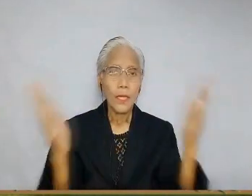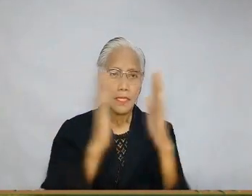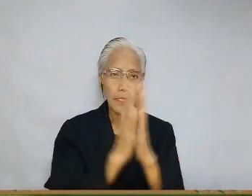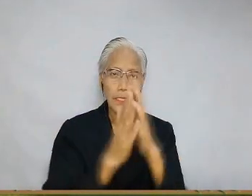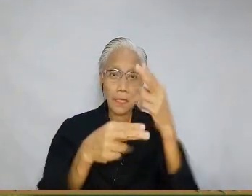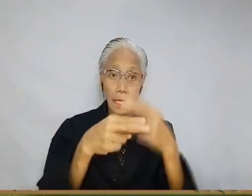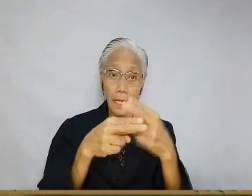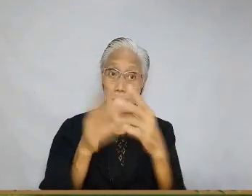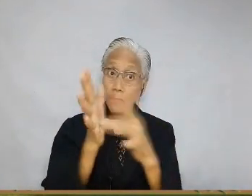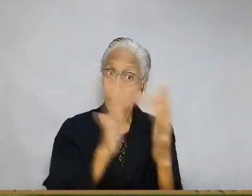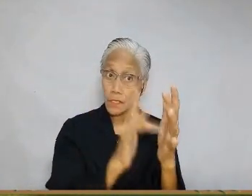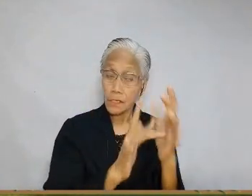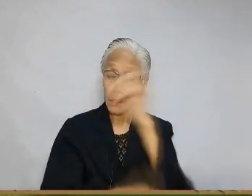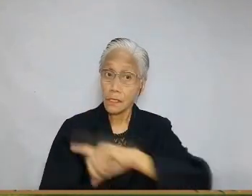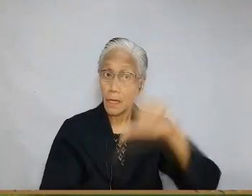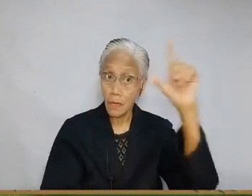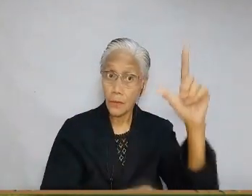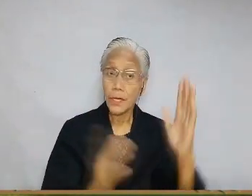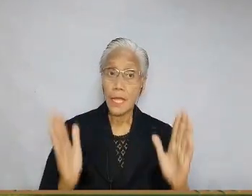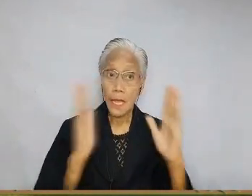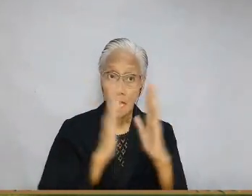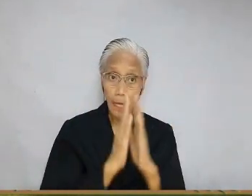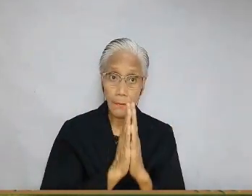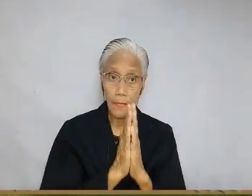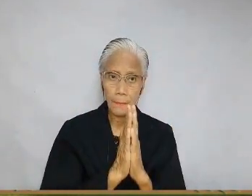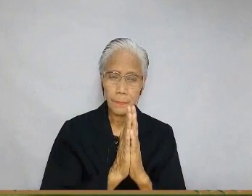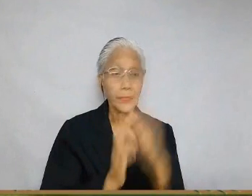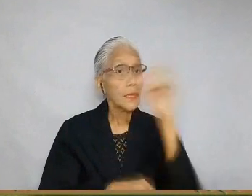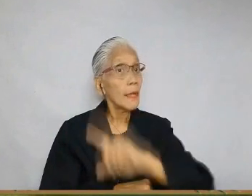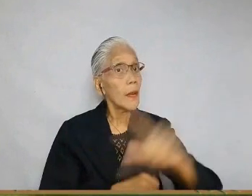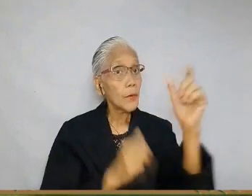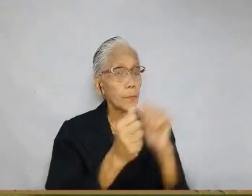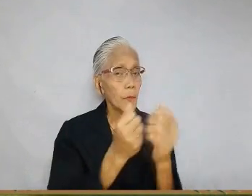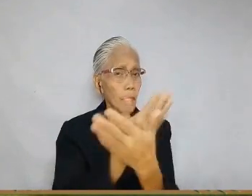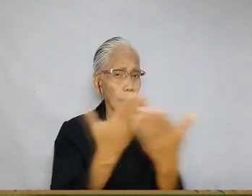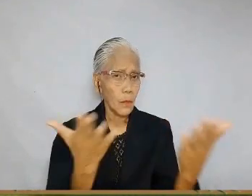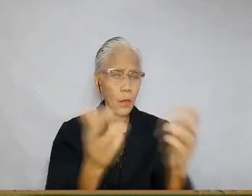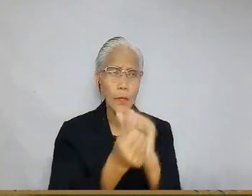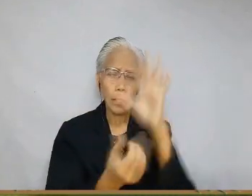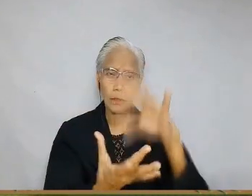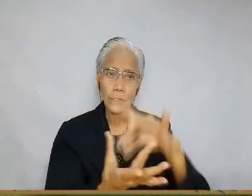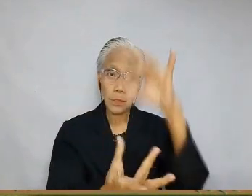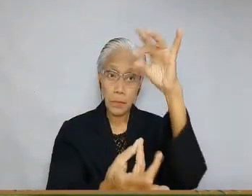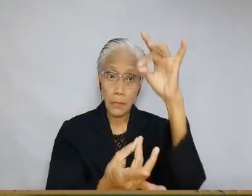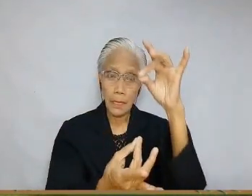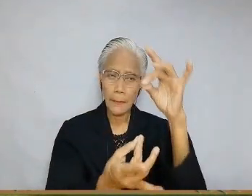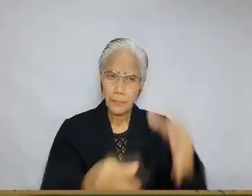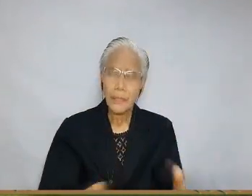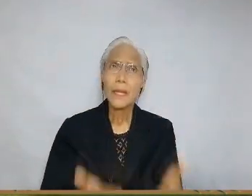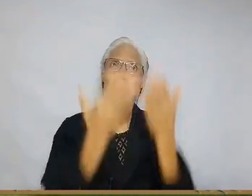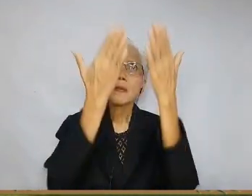ask this in the name of Jesus the Lord. Amen. The Lord be with you. And with your spirit.